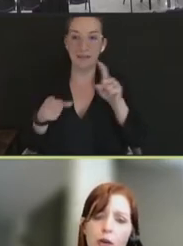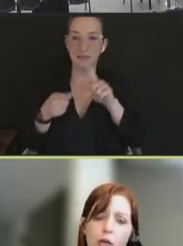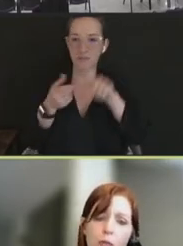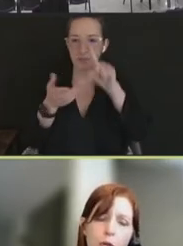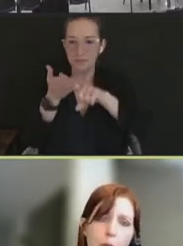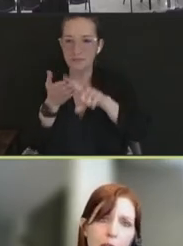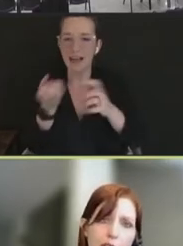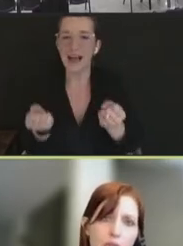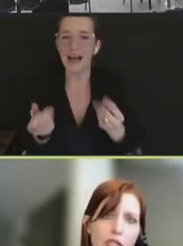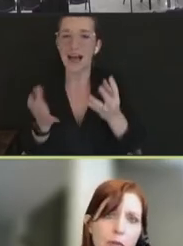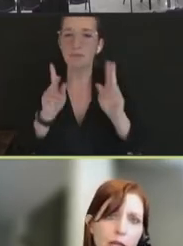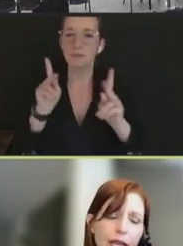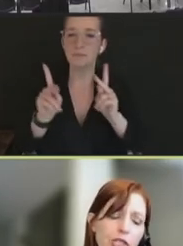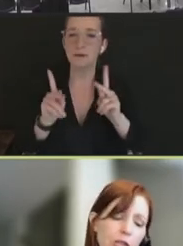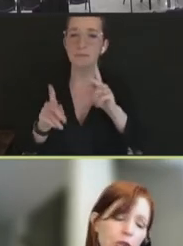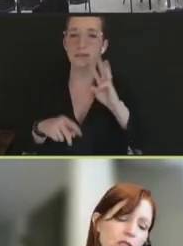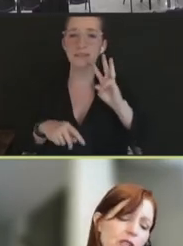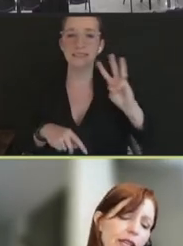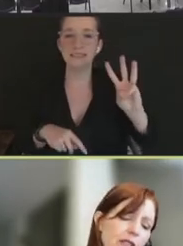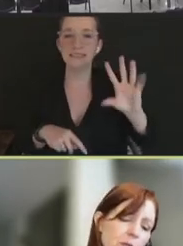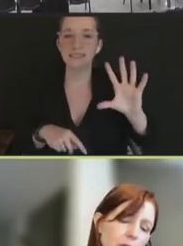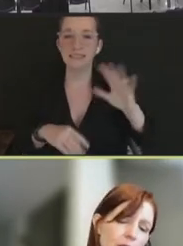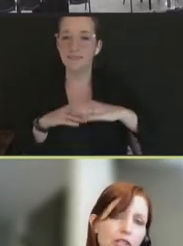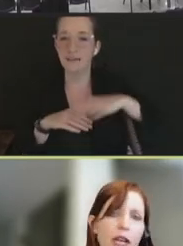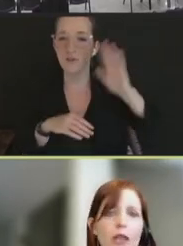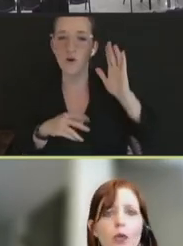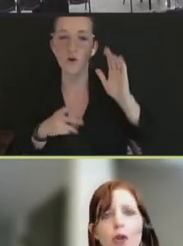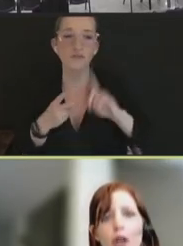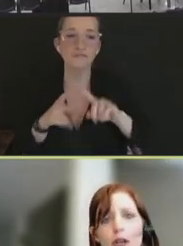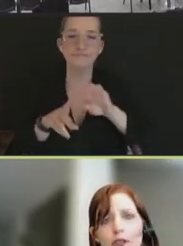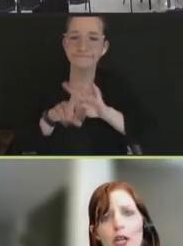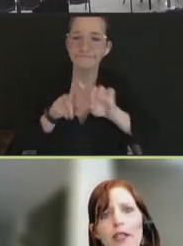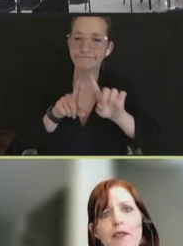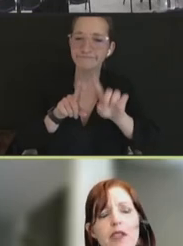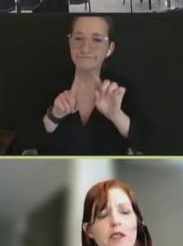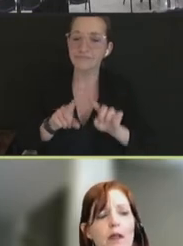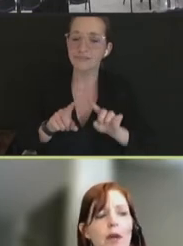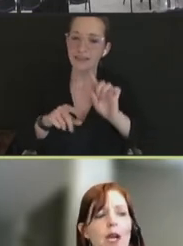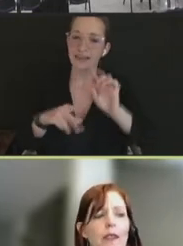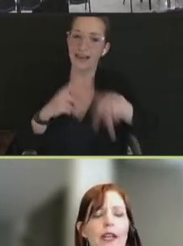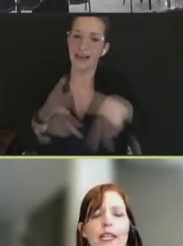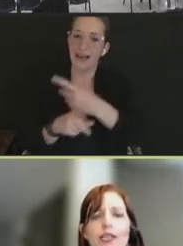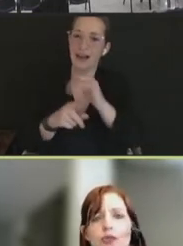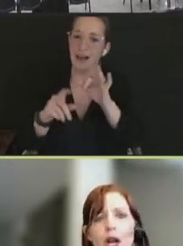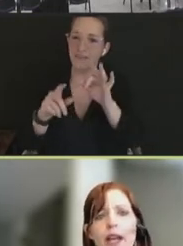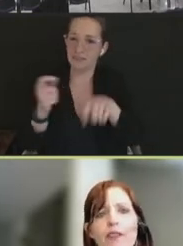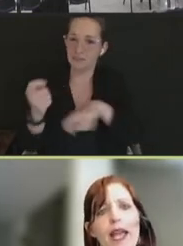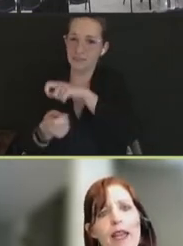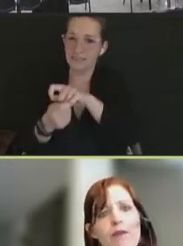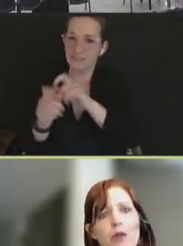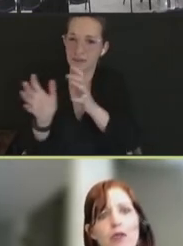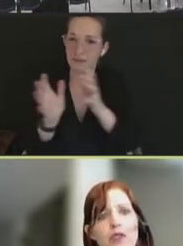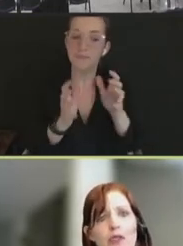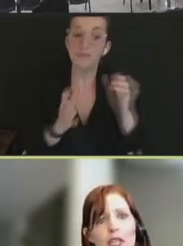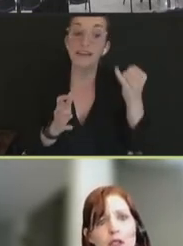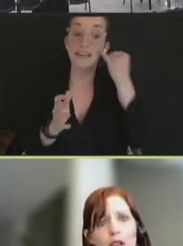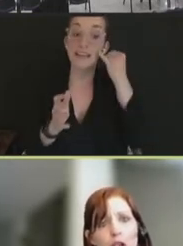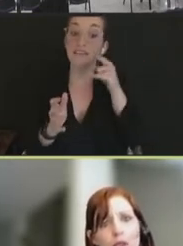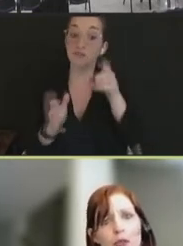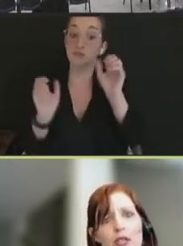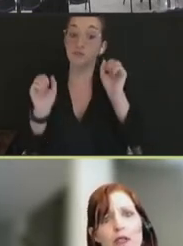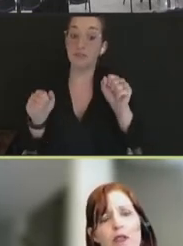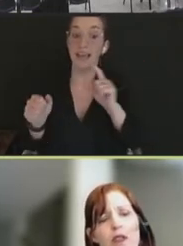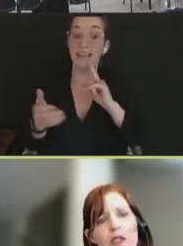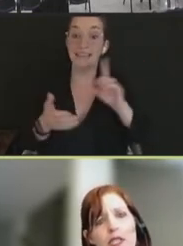where when you put measures in place across a supply chain or another kind of system, then it can drive behaviors. So that's